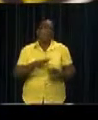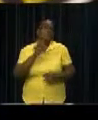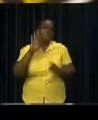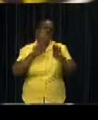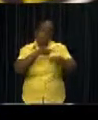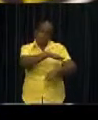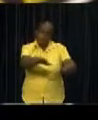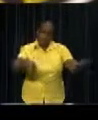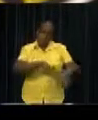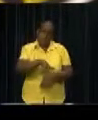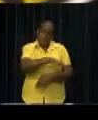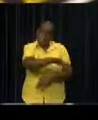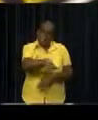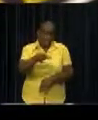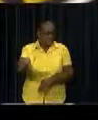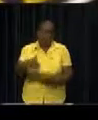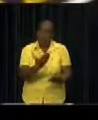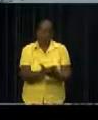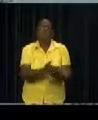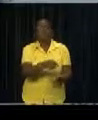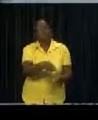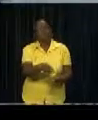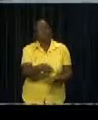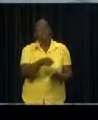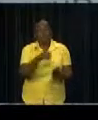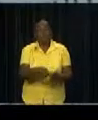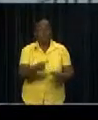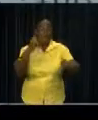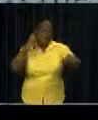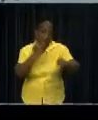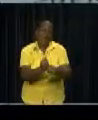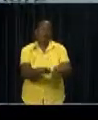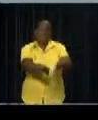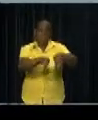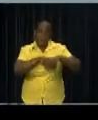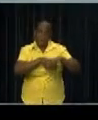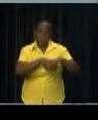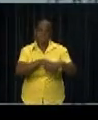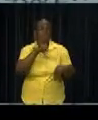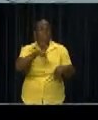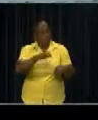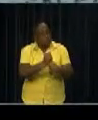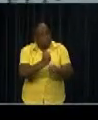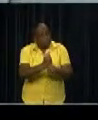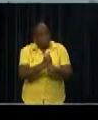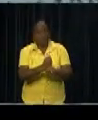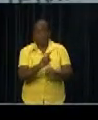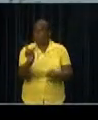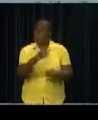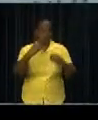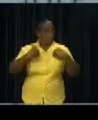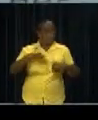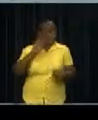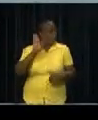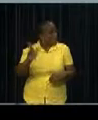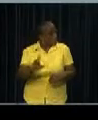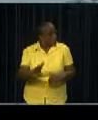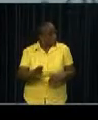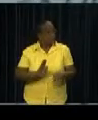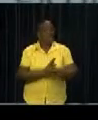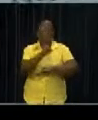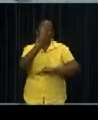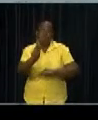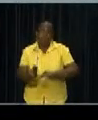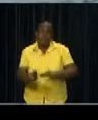recreation resorts. Now, tough measures will be taken against resort owners who, despite commitment from the